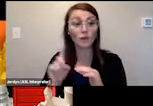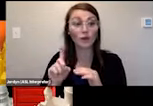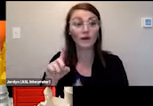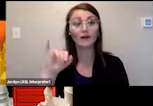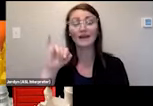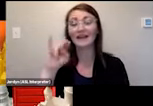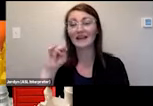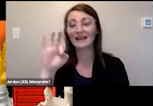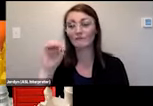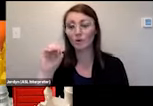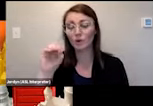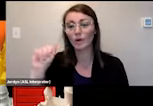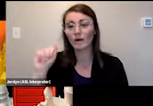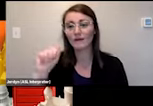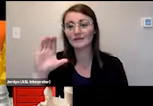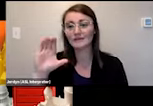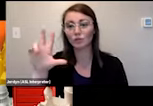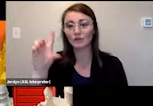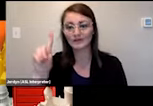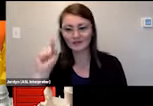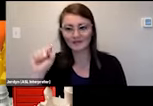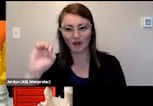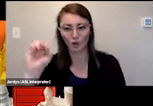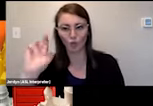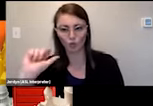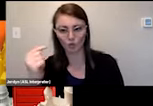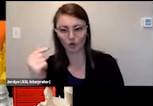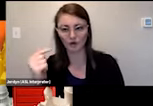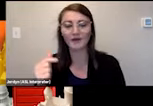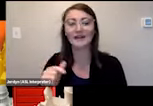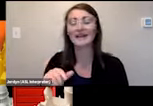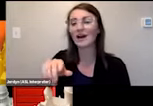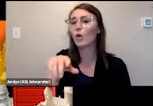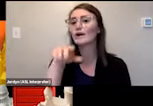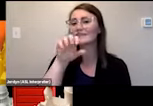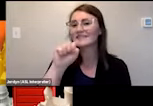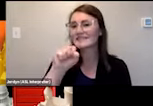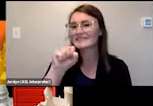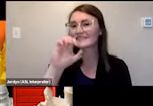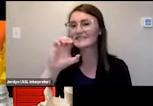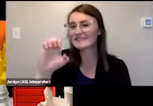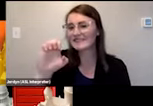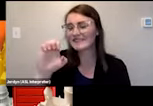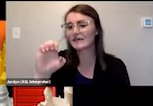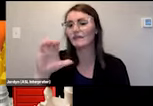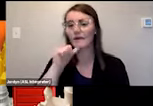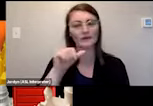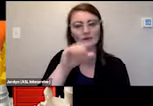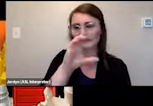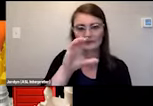c3d.org so and c3d is s-e-e the number three d